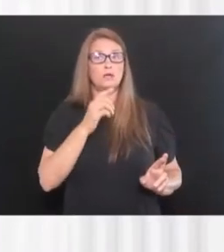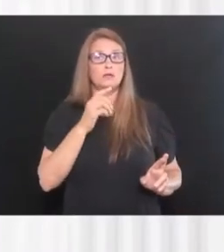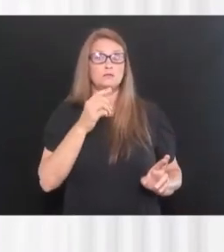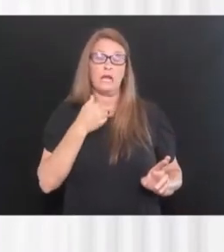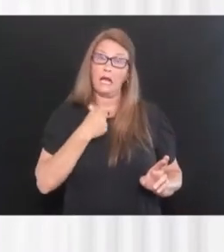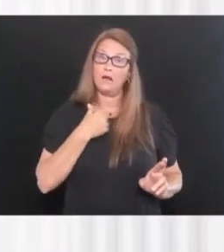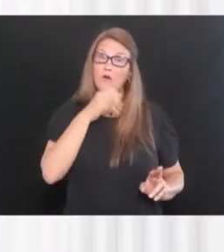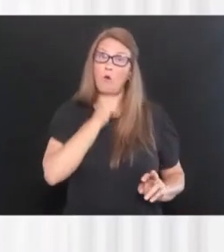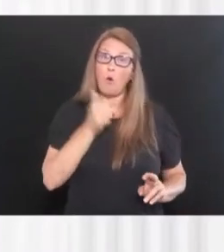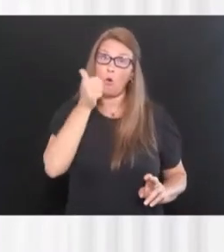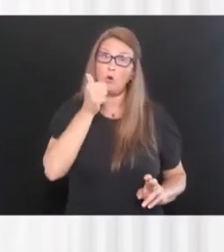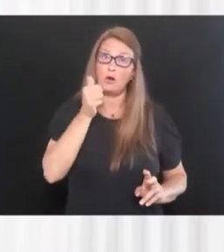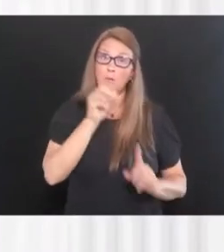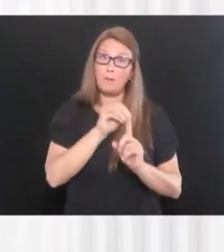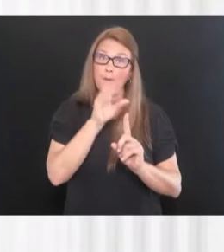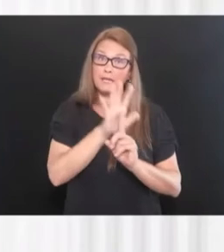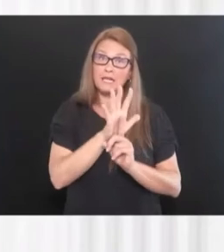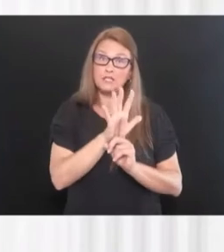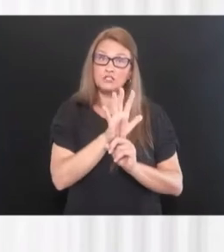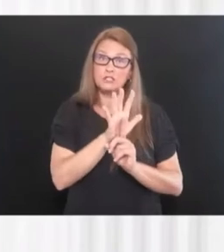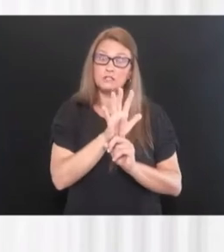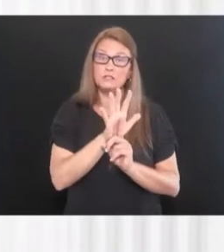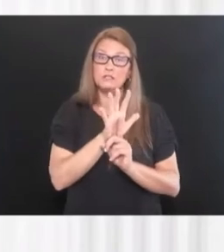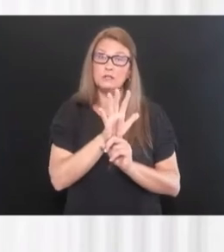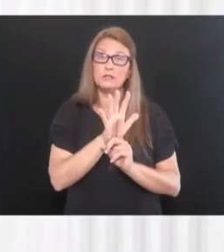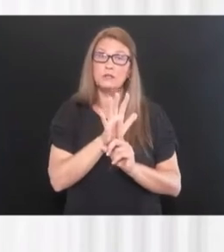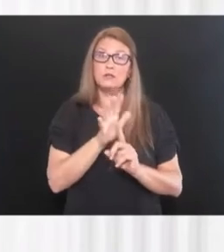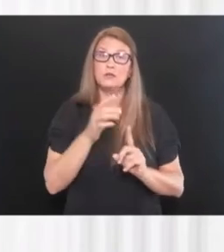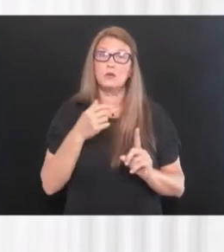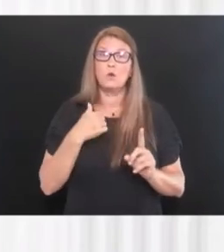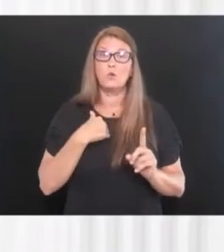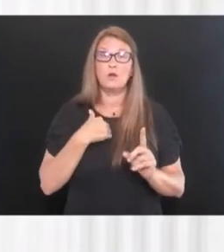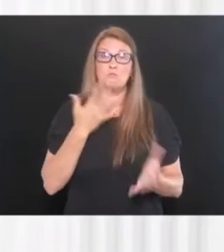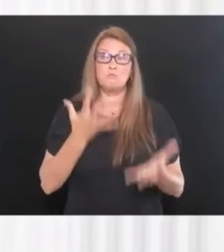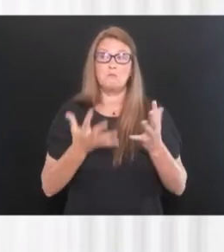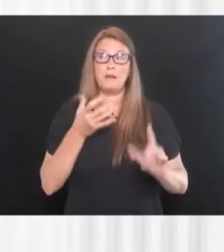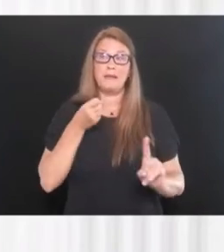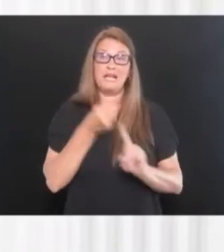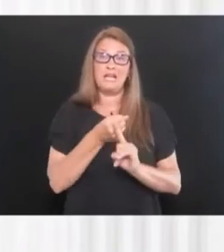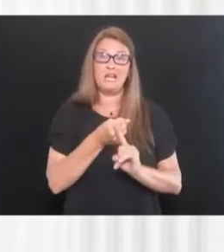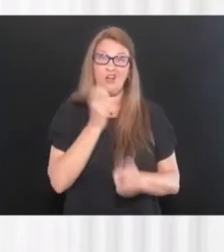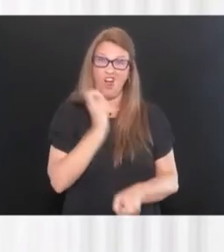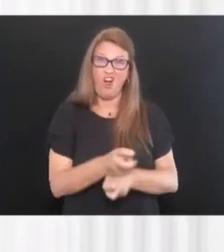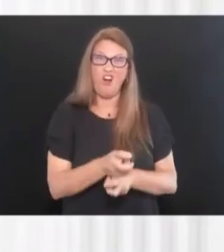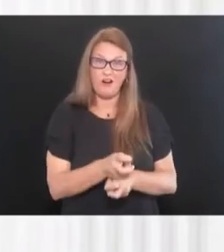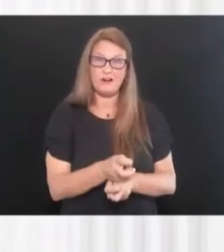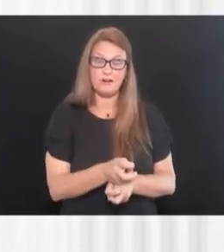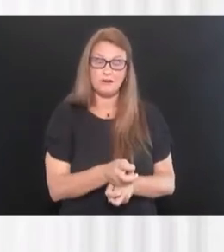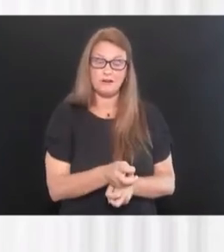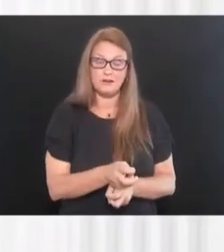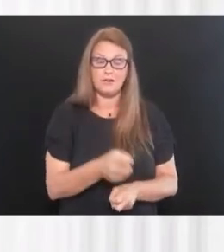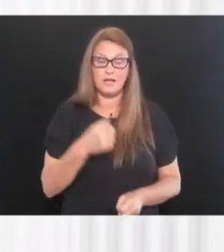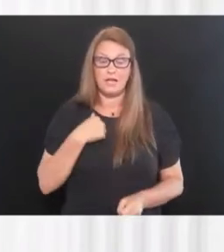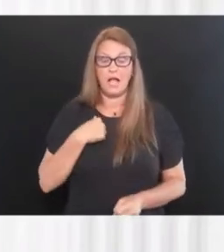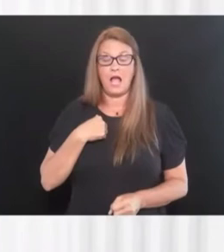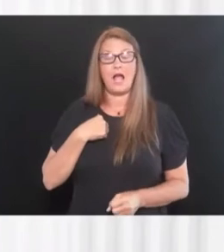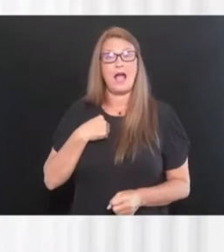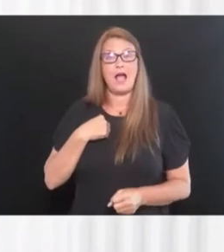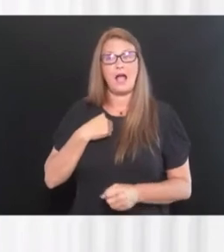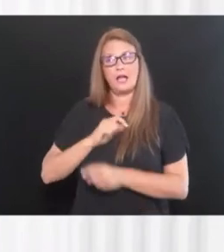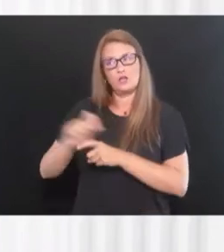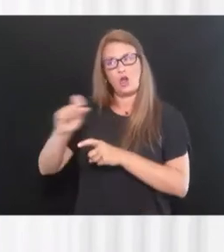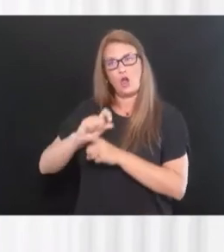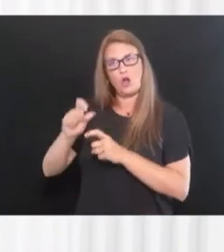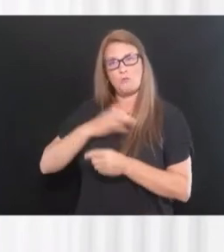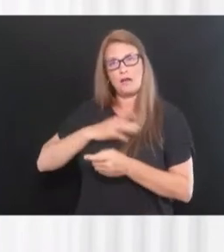population. We're a sicker population. We were going to get hit exceptionally hard. Uh, I got on the phone with my colleagues